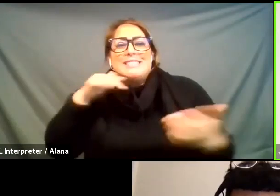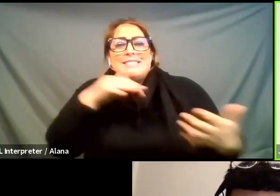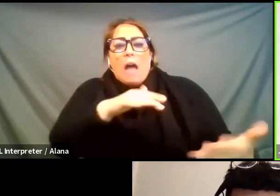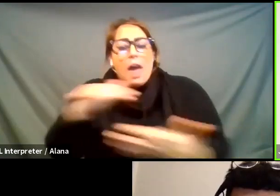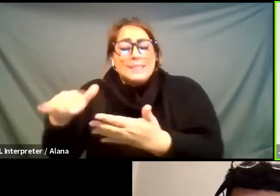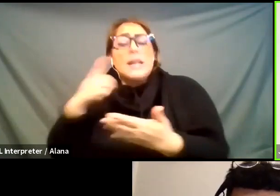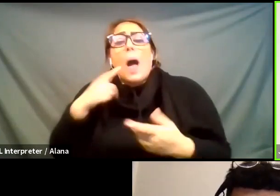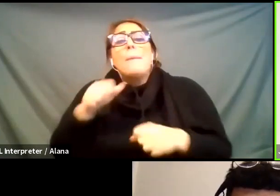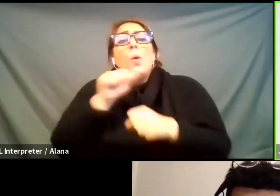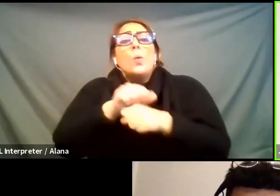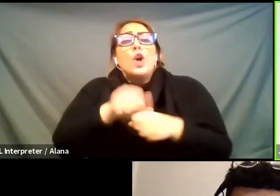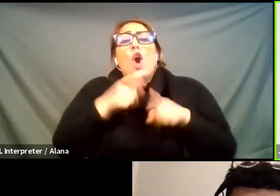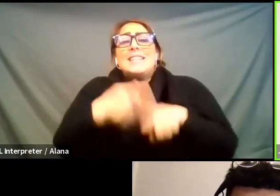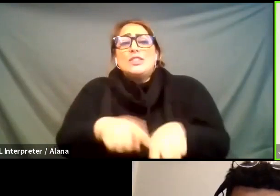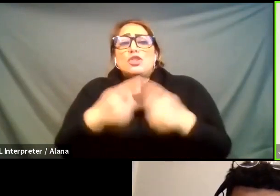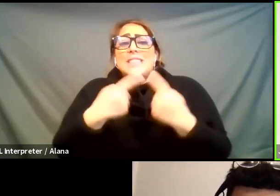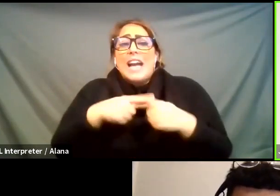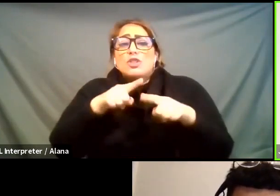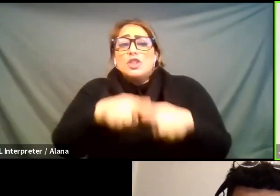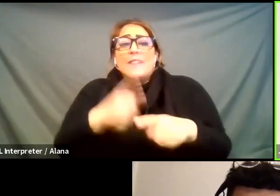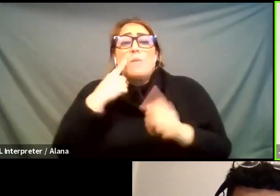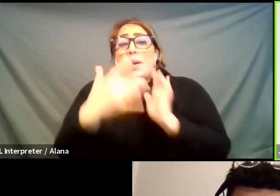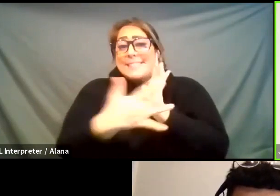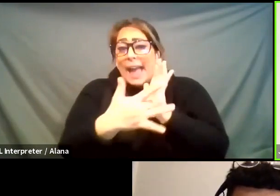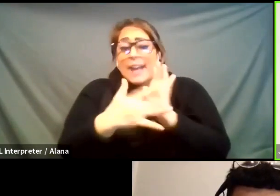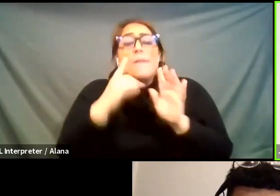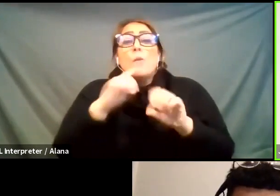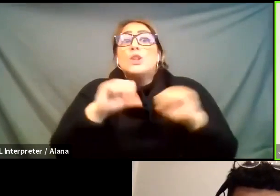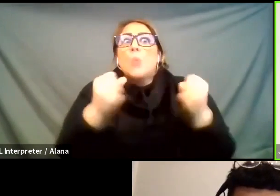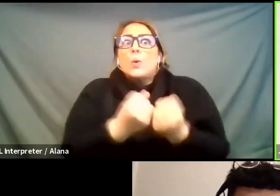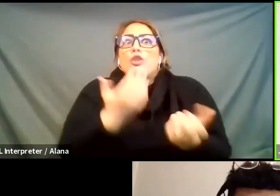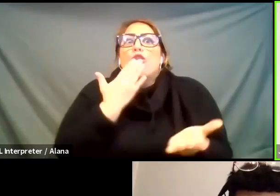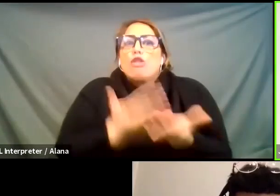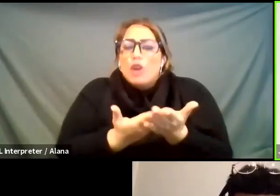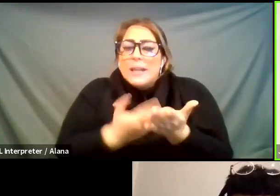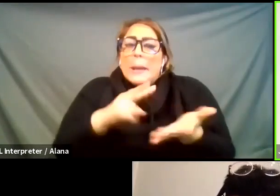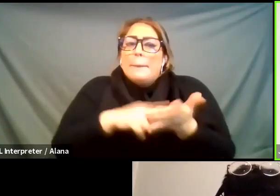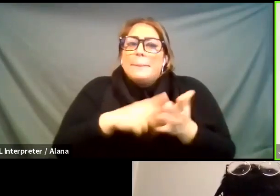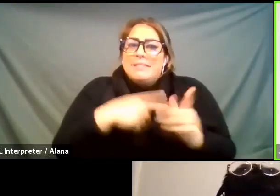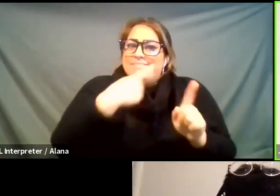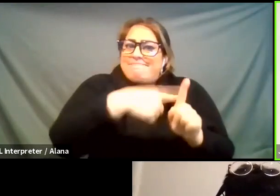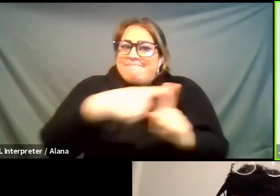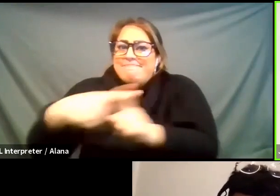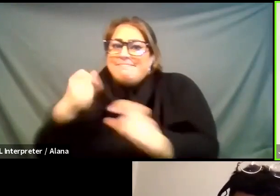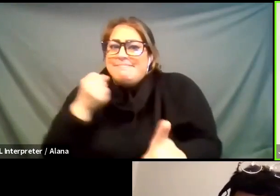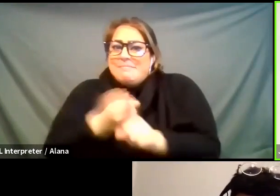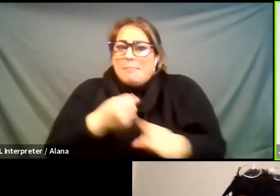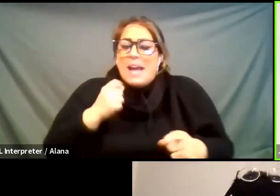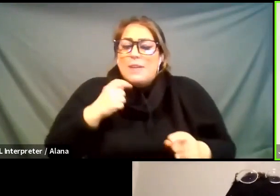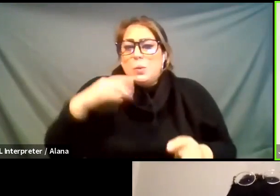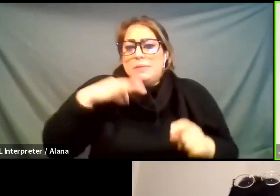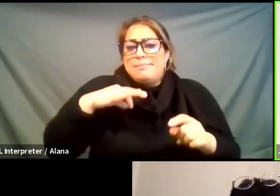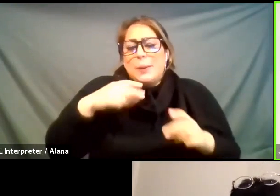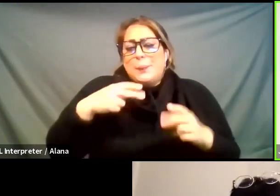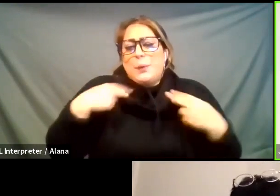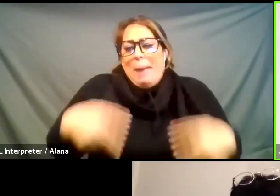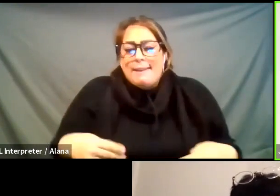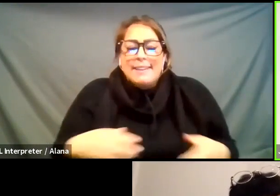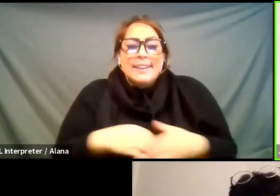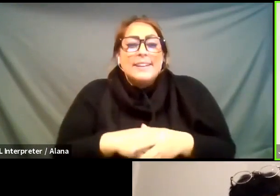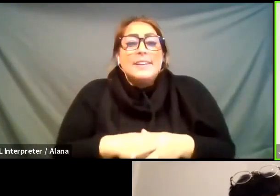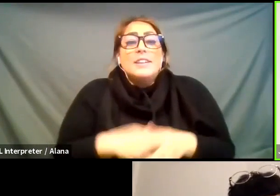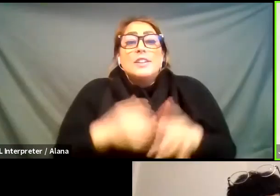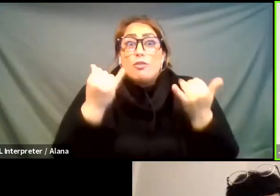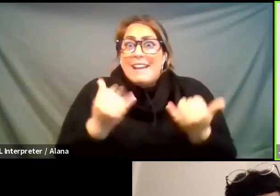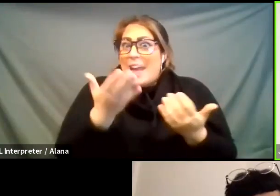of the so-called tech for social good field for a few years now and as jaron's kind